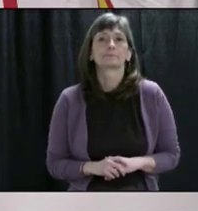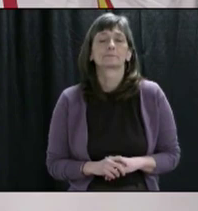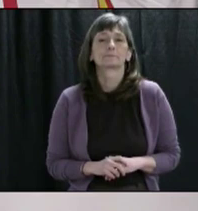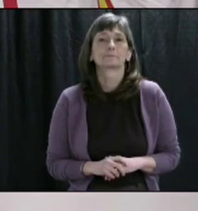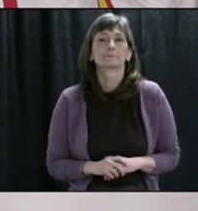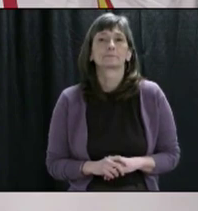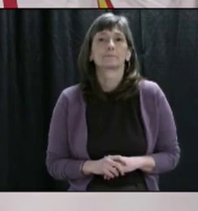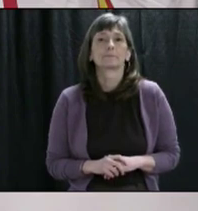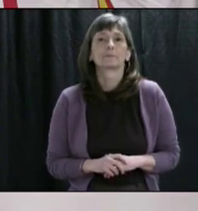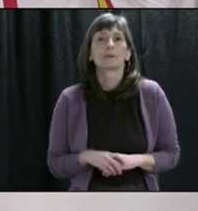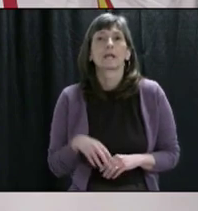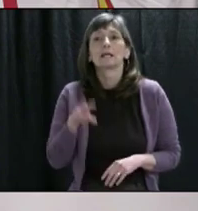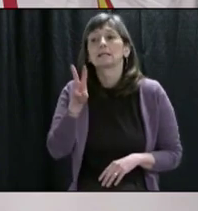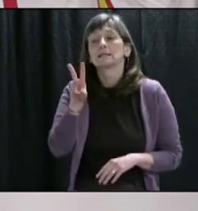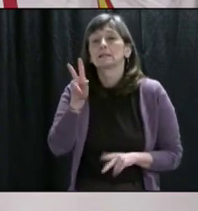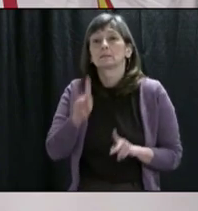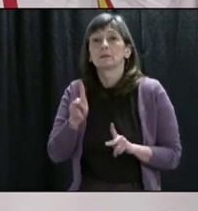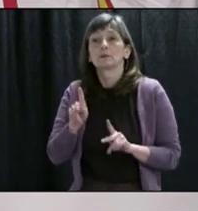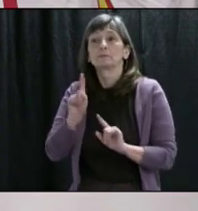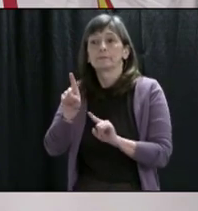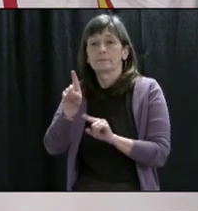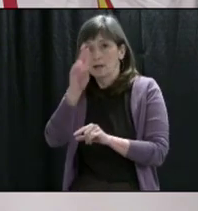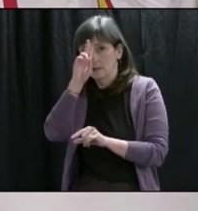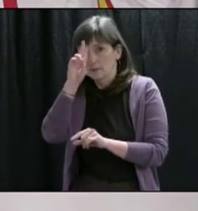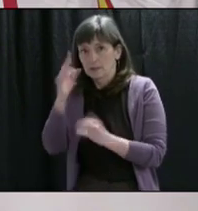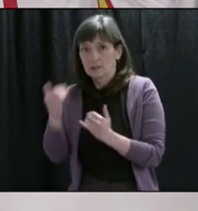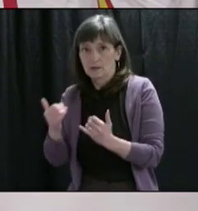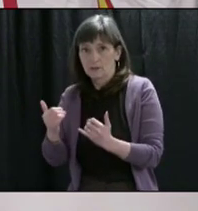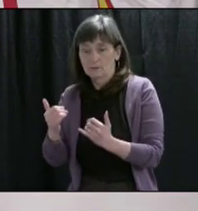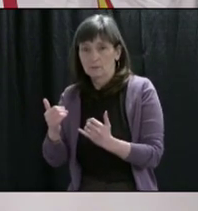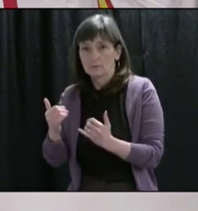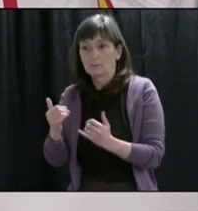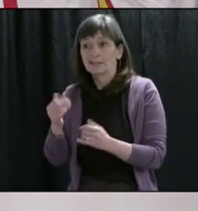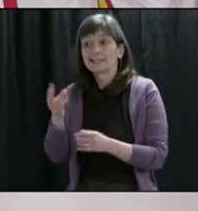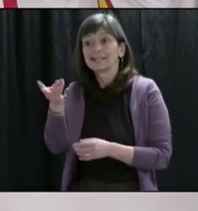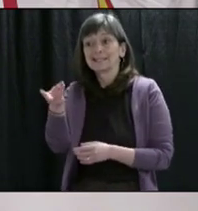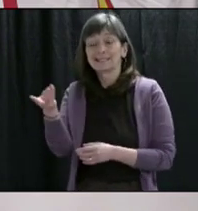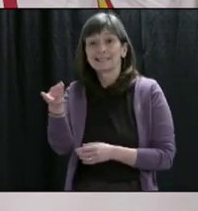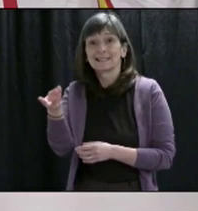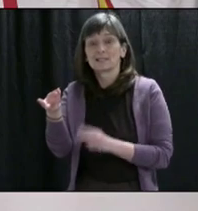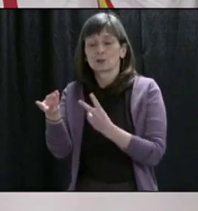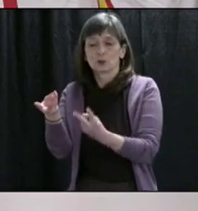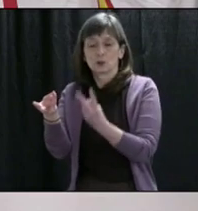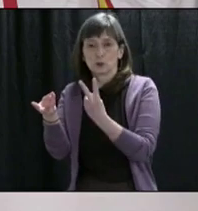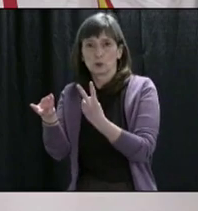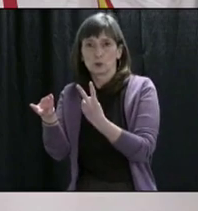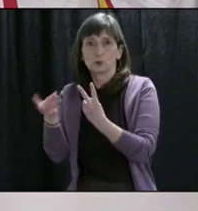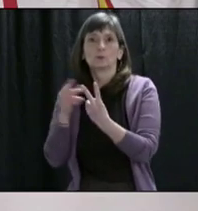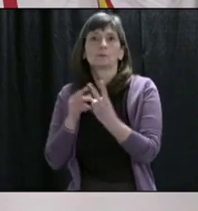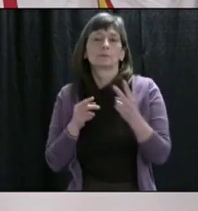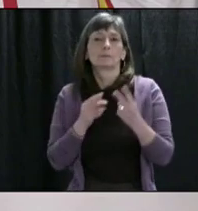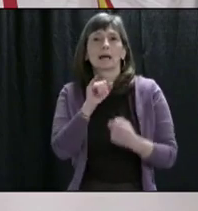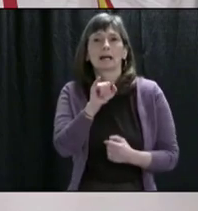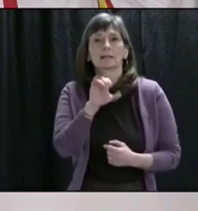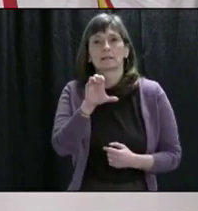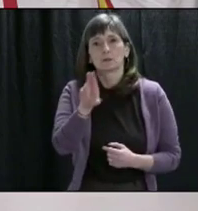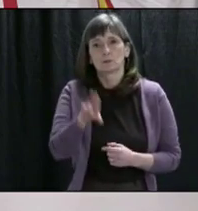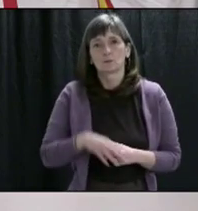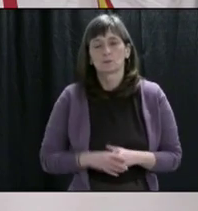6 people are in hospital due to the virus, and of these patients, 2 are in intensive care.